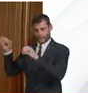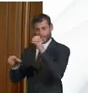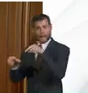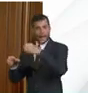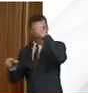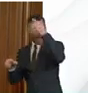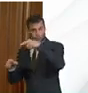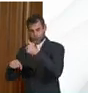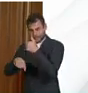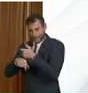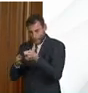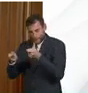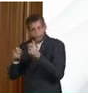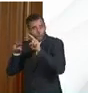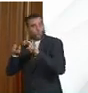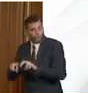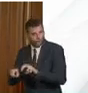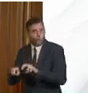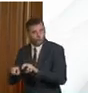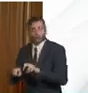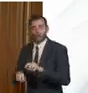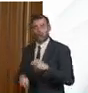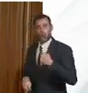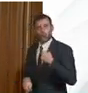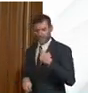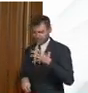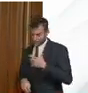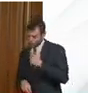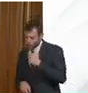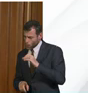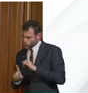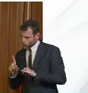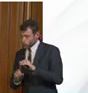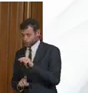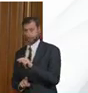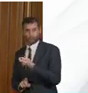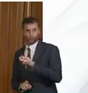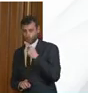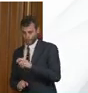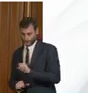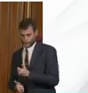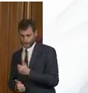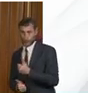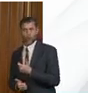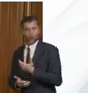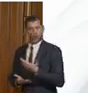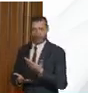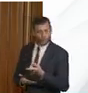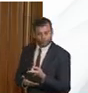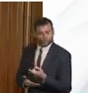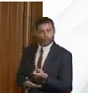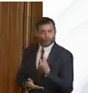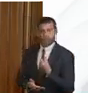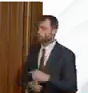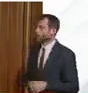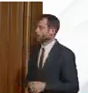important that we do that to absolutely learn where the drugs potentially work and where they don't and i'm really delighted that we